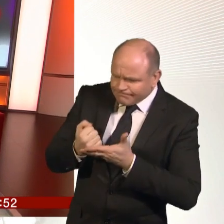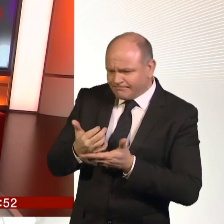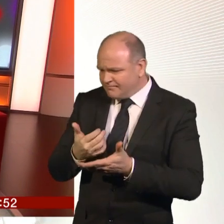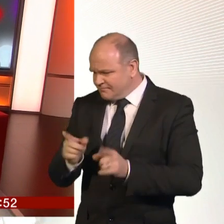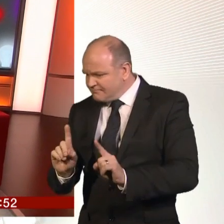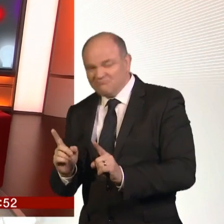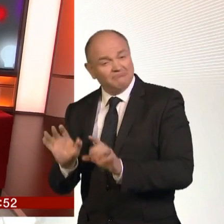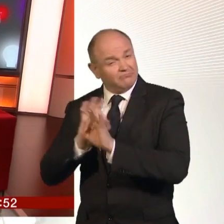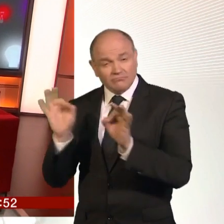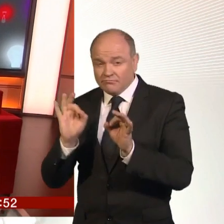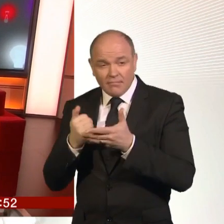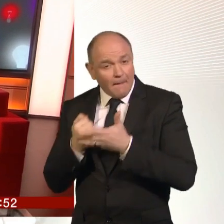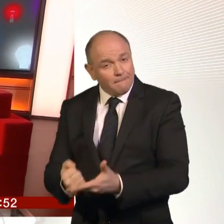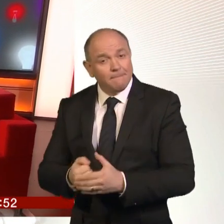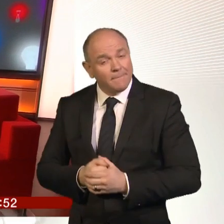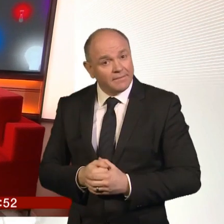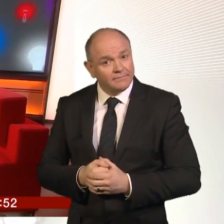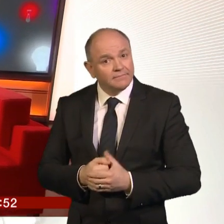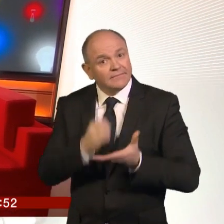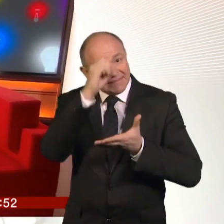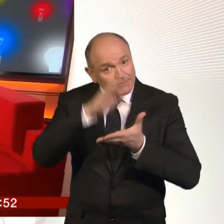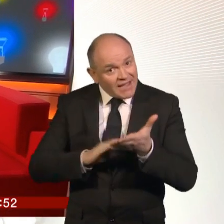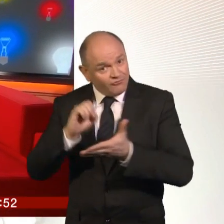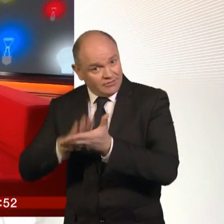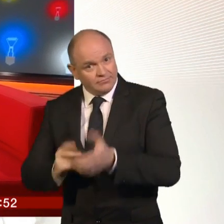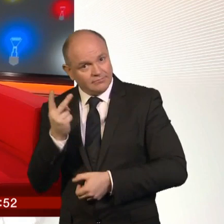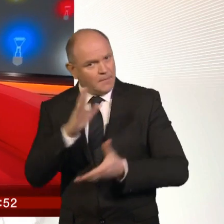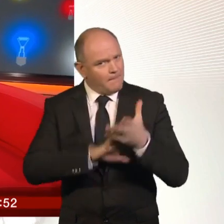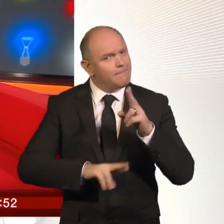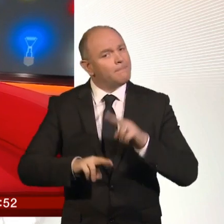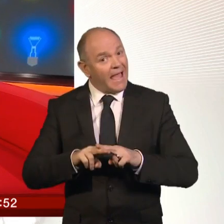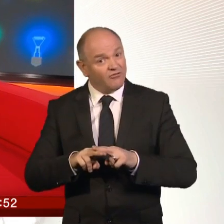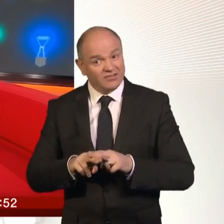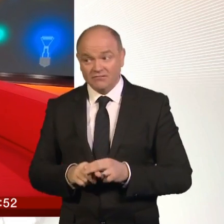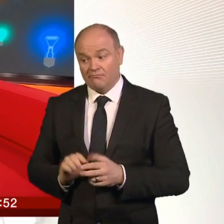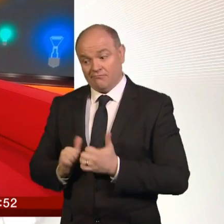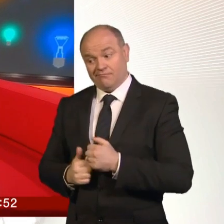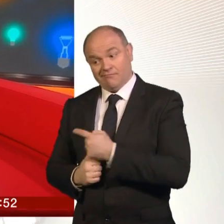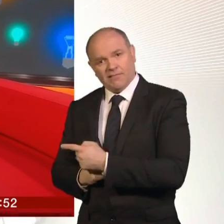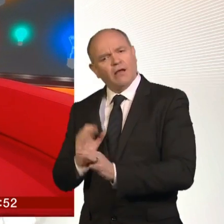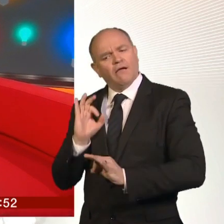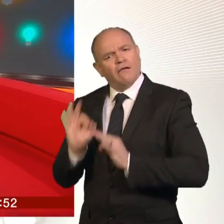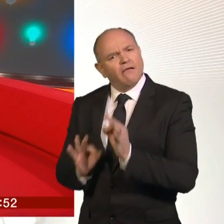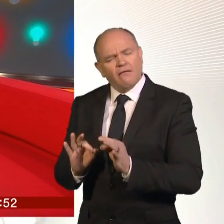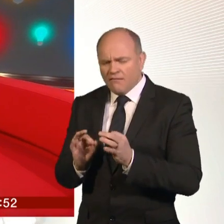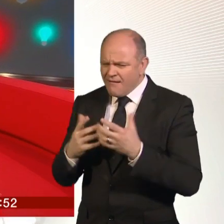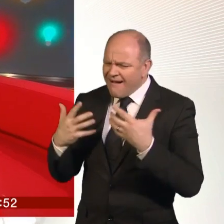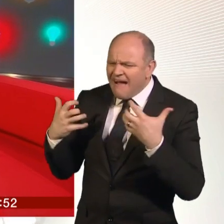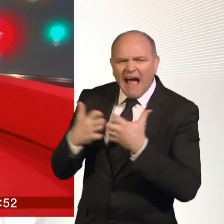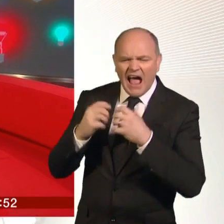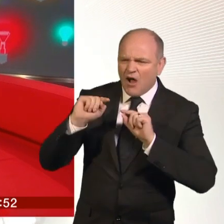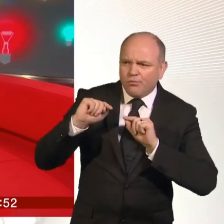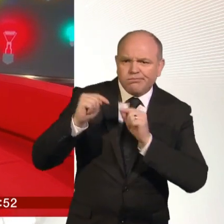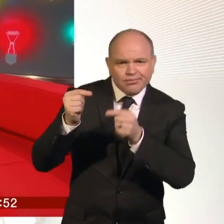have four children with special educational needs and Louise has been speaking to them about their fights and the way they try to get their children the